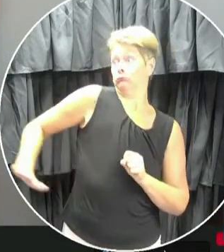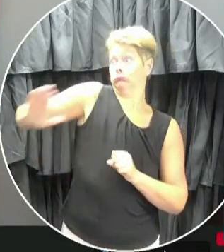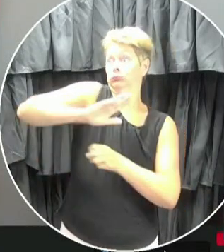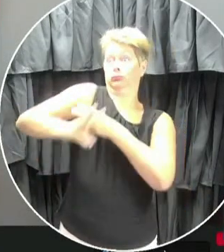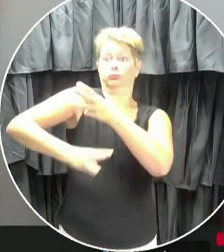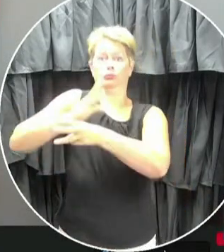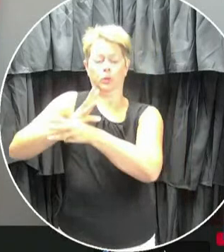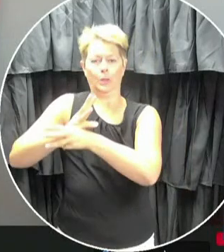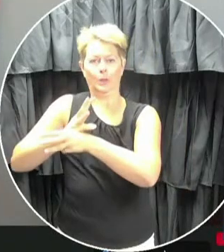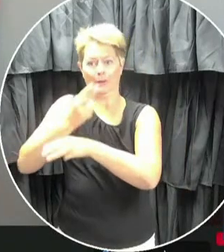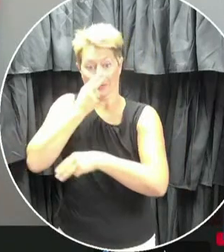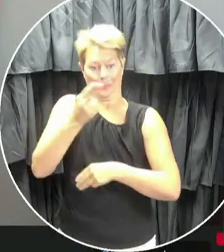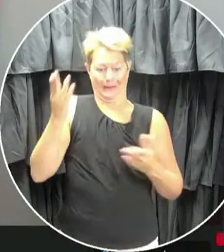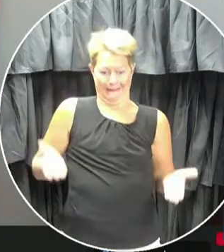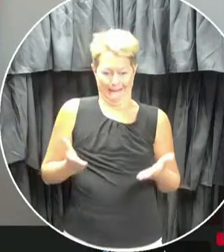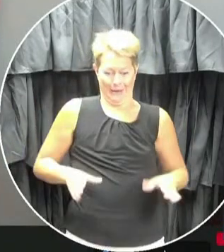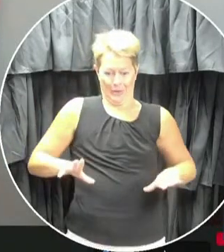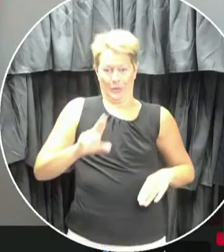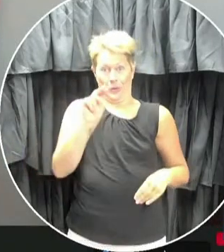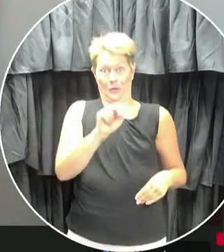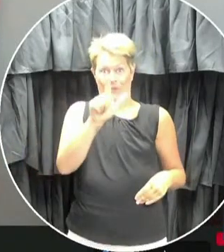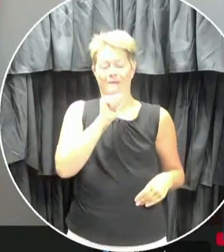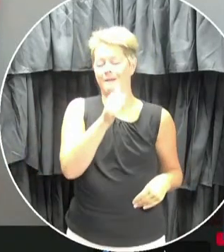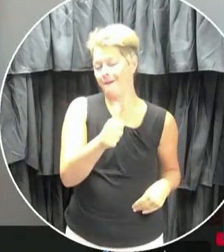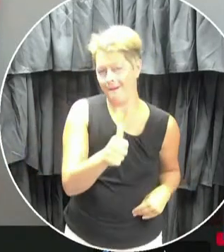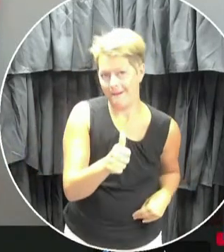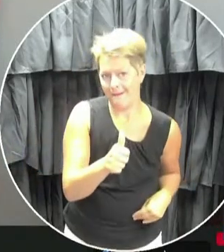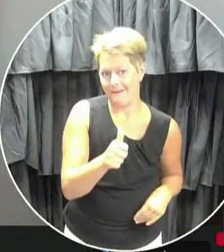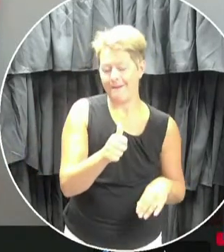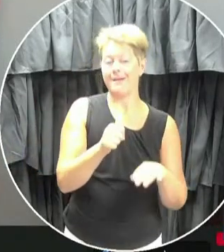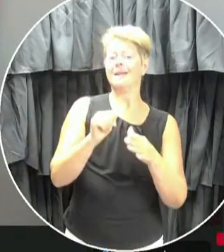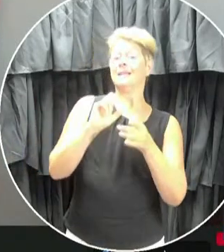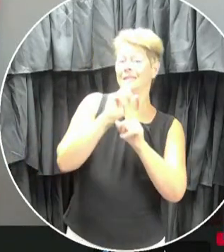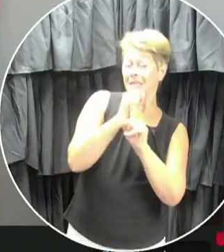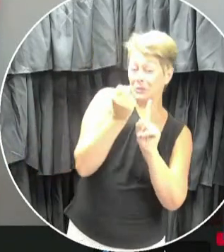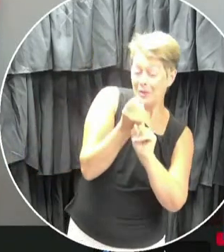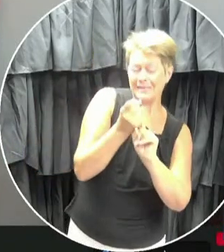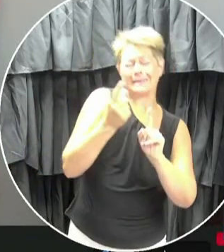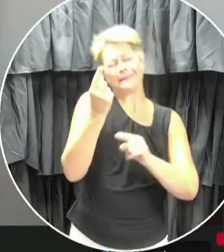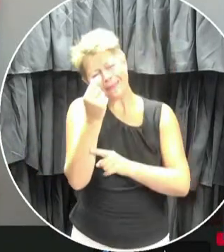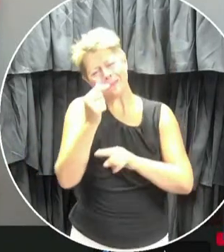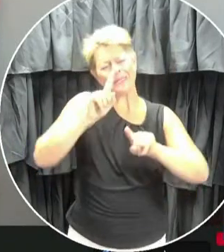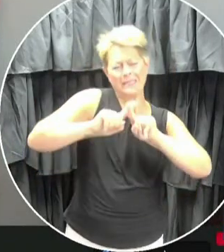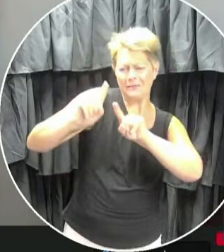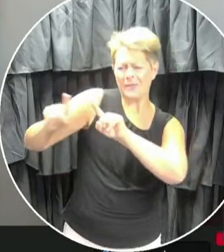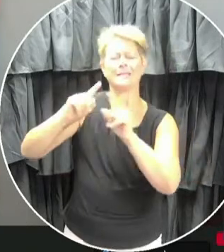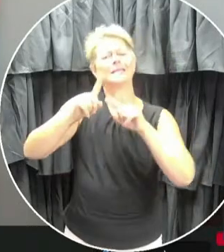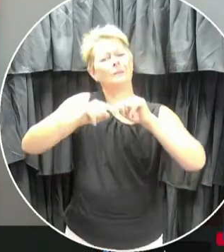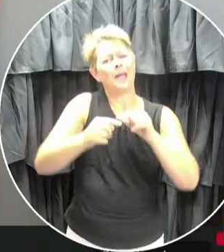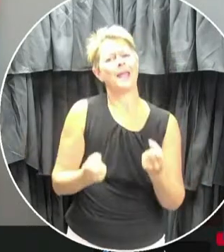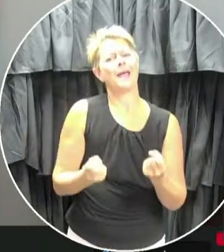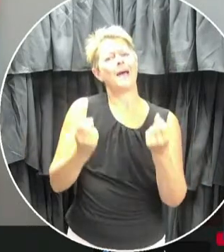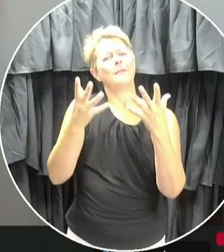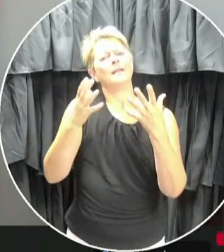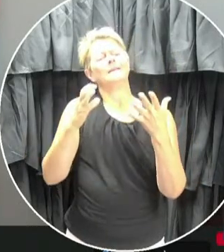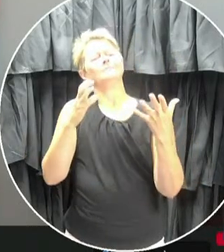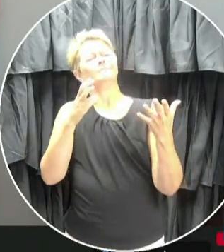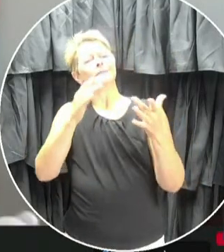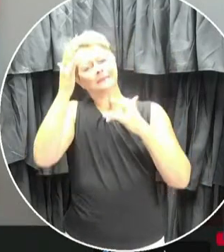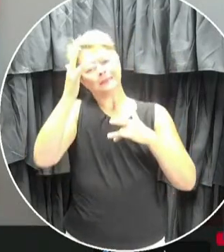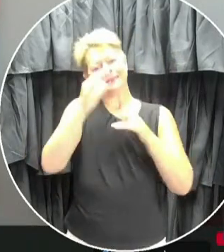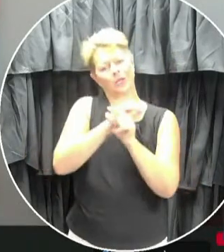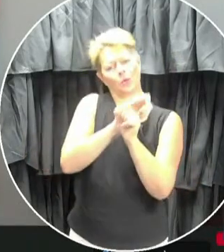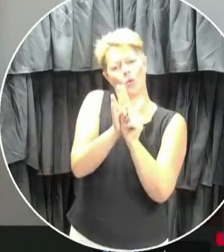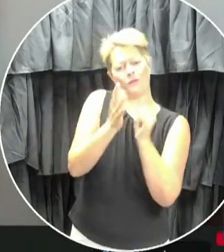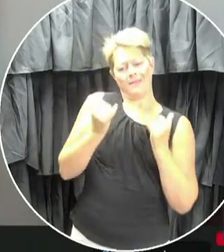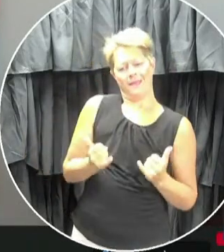unique to us, but while the issues are much the same, the response may vary depending on the prevalence of COVID-19 within a community, and I